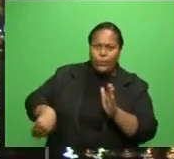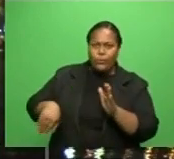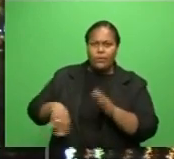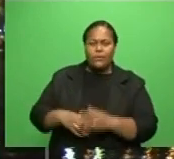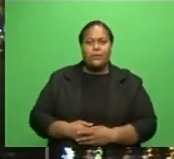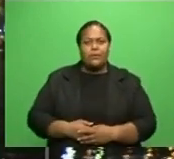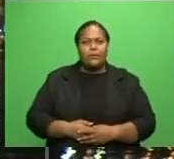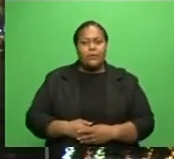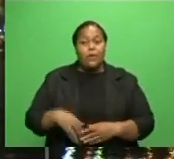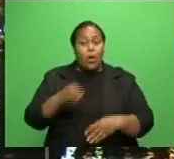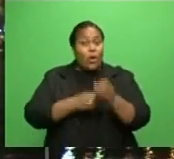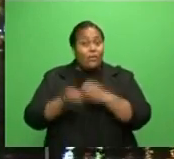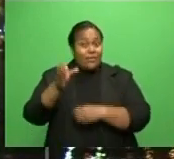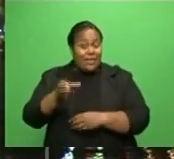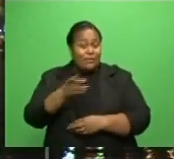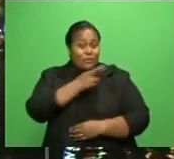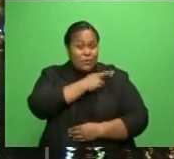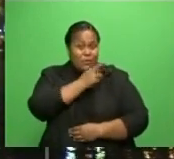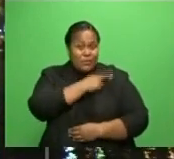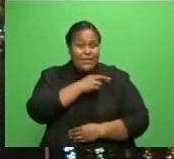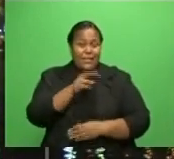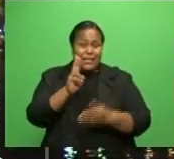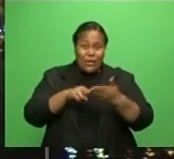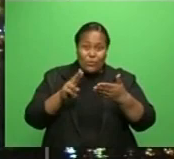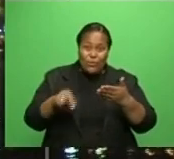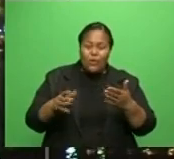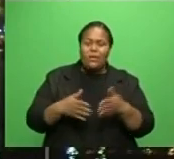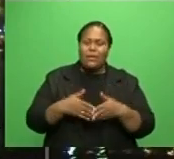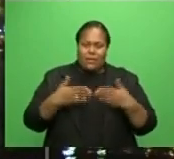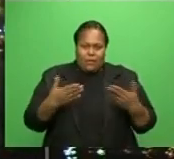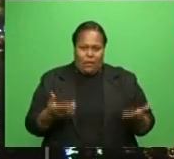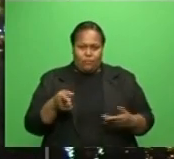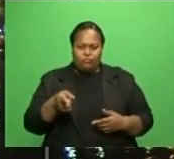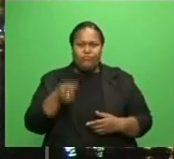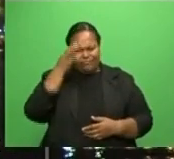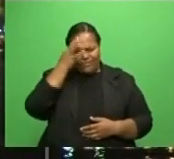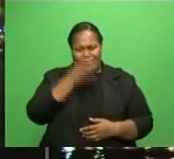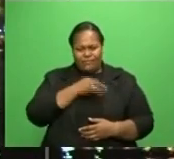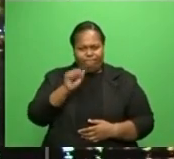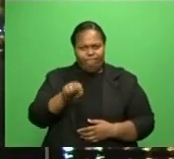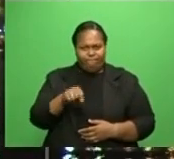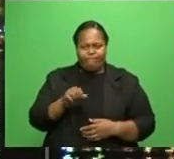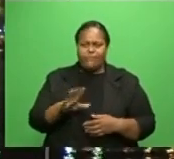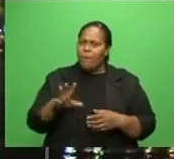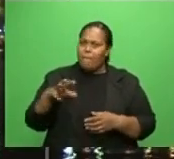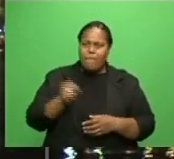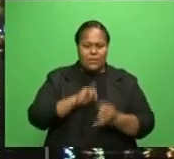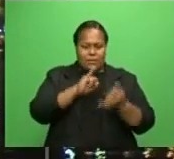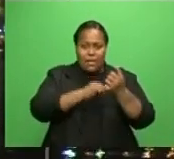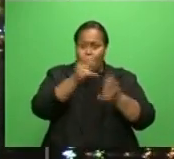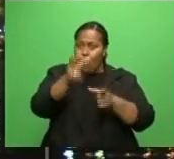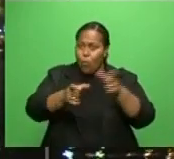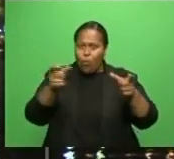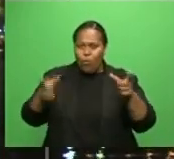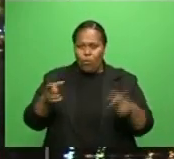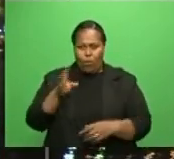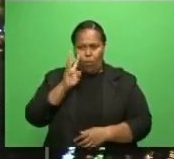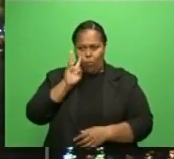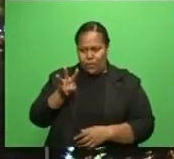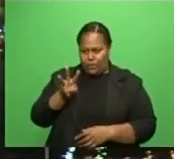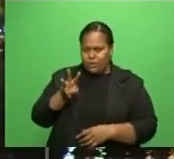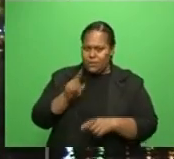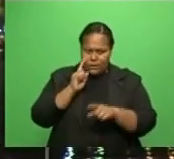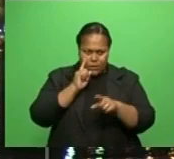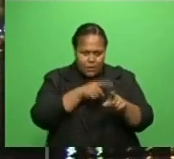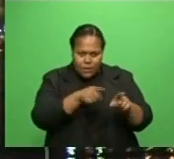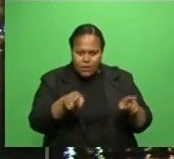Officer in charge for Nosori ASP Sunil Chan believes these stakeholders are primary witnesses of everything that evolves within the